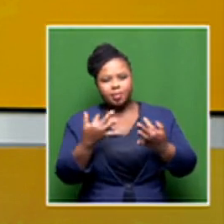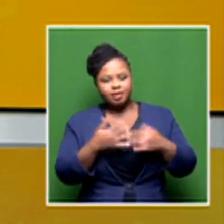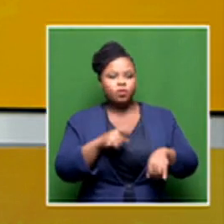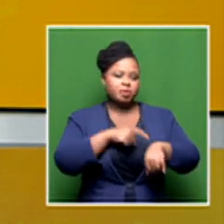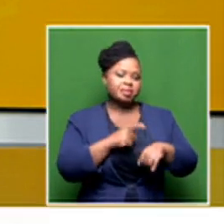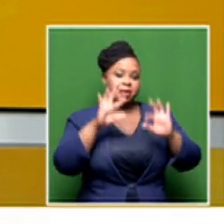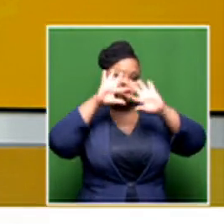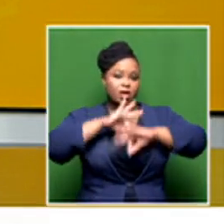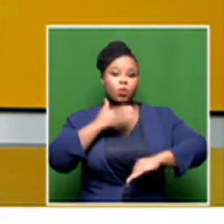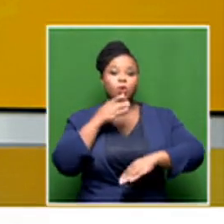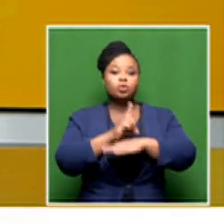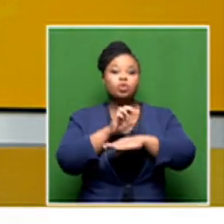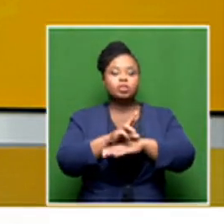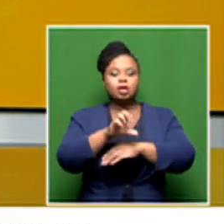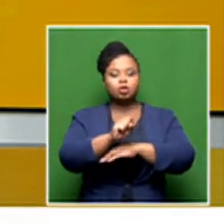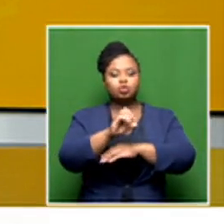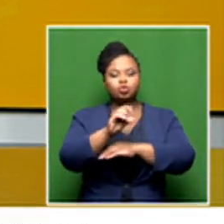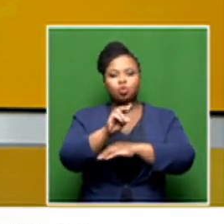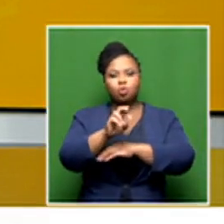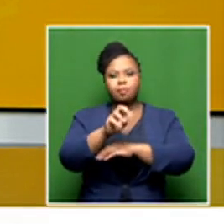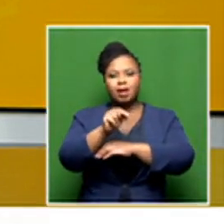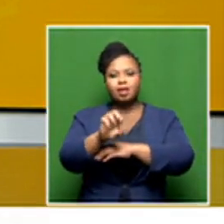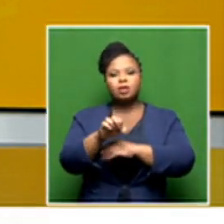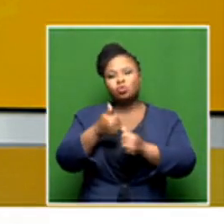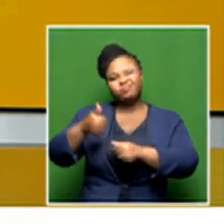time tonight. That was Dr. Redwan Suleiman, a CSIR senior researcher.